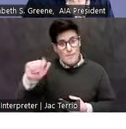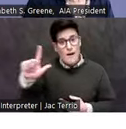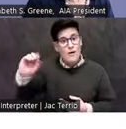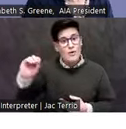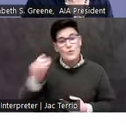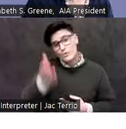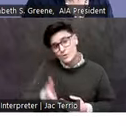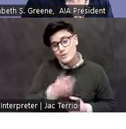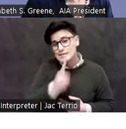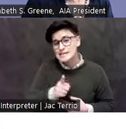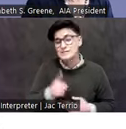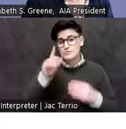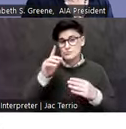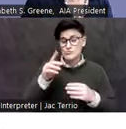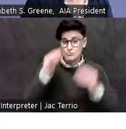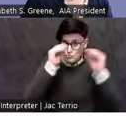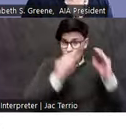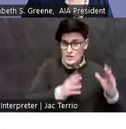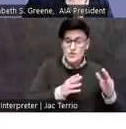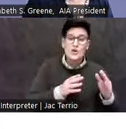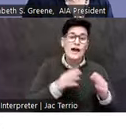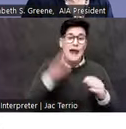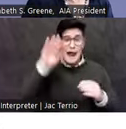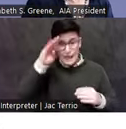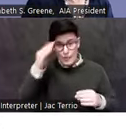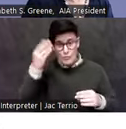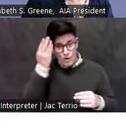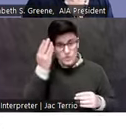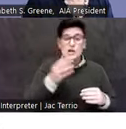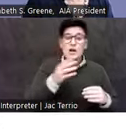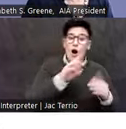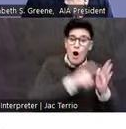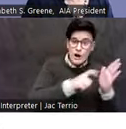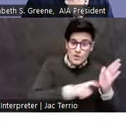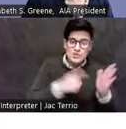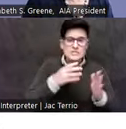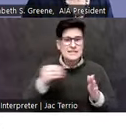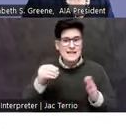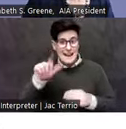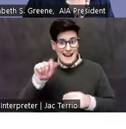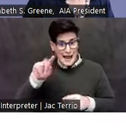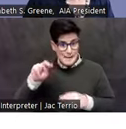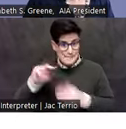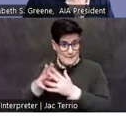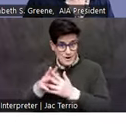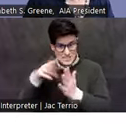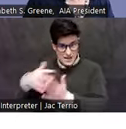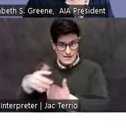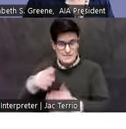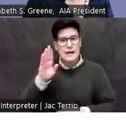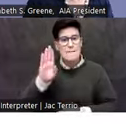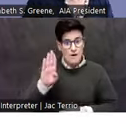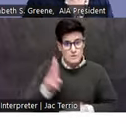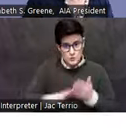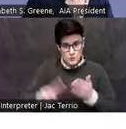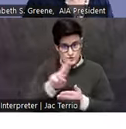Professor of Anthropology, Archaeology, and Latin American Studies at Boston University, where he's also Associate